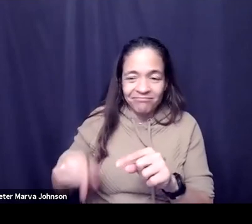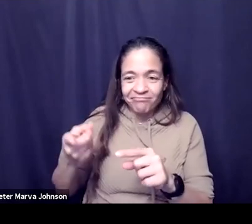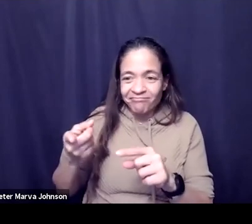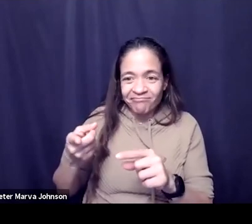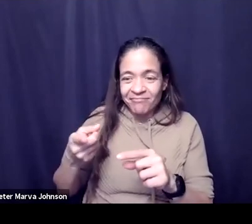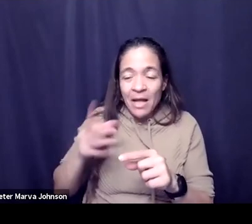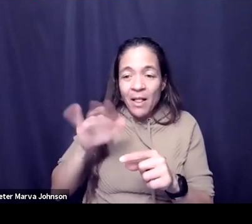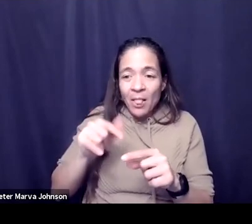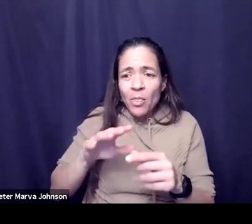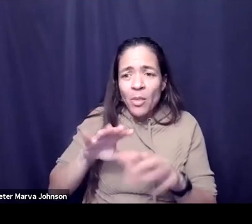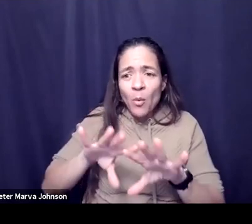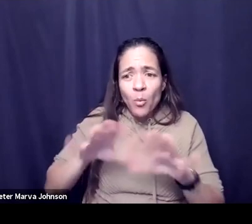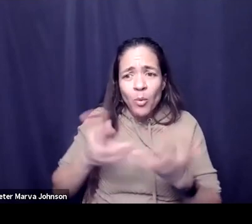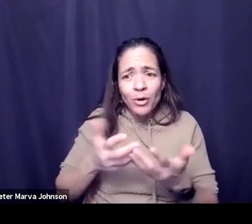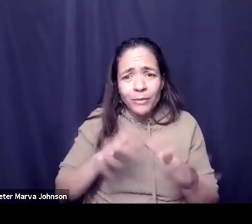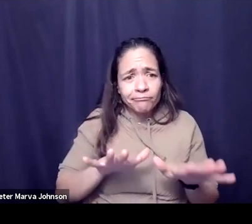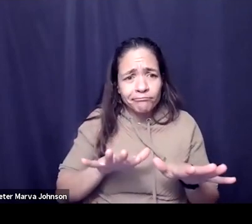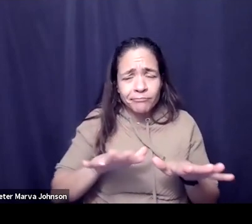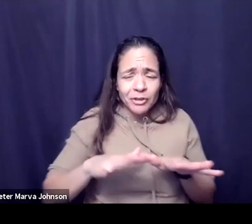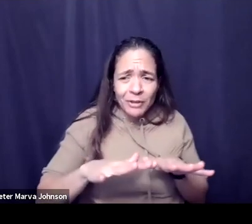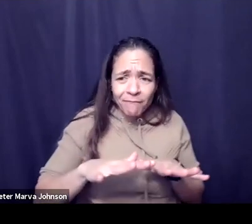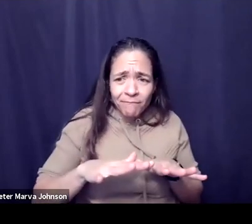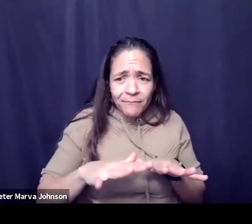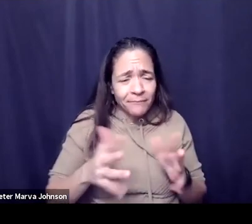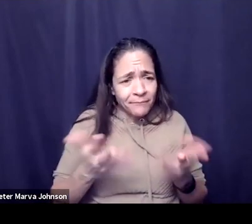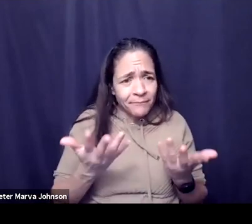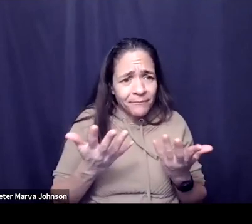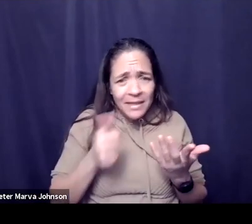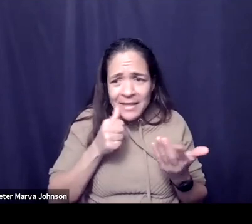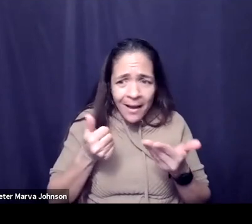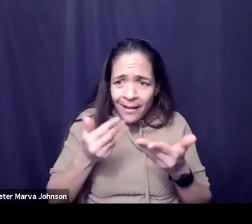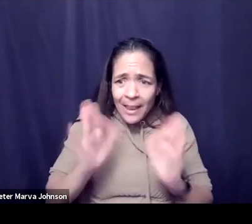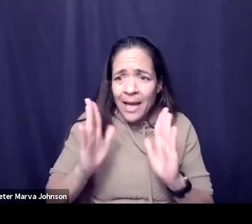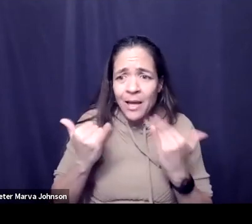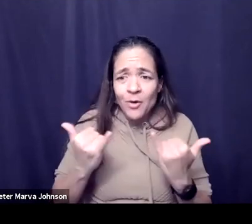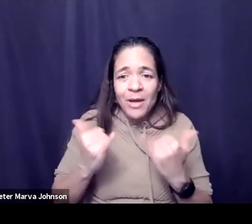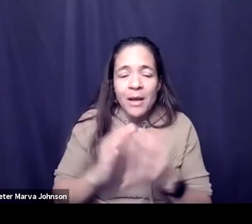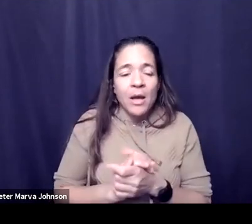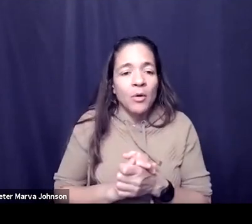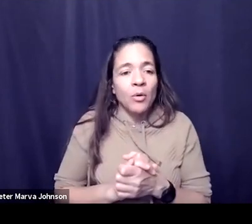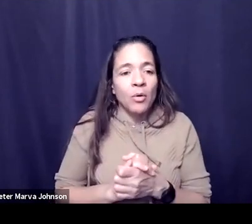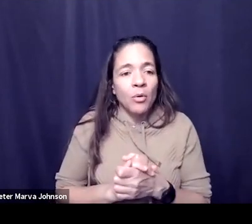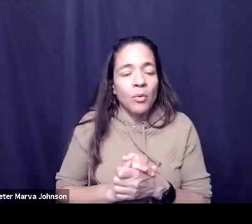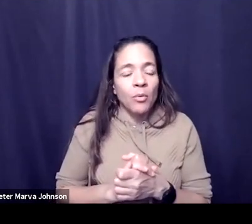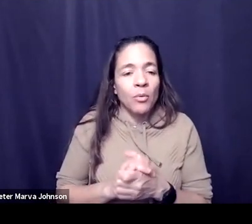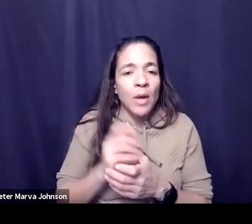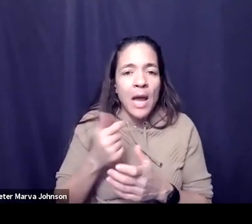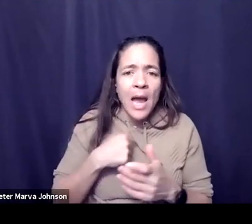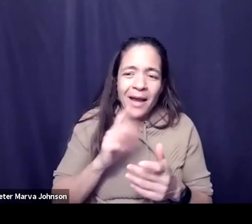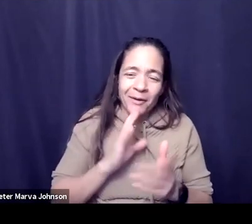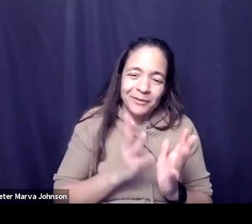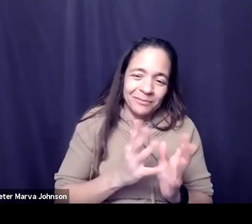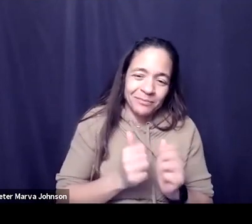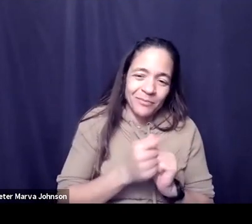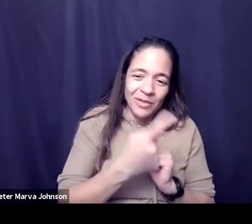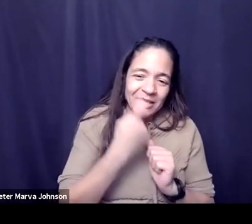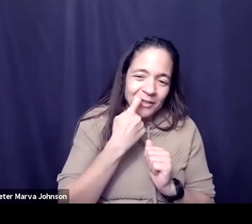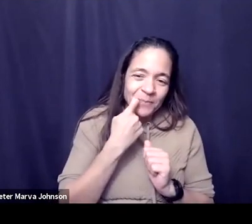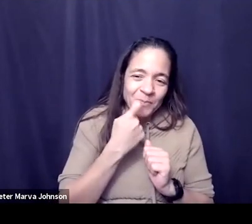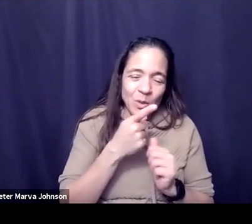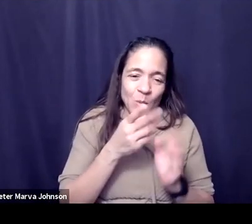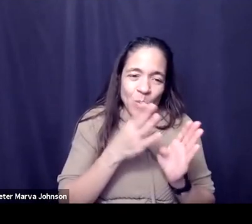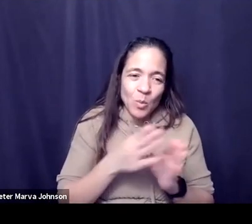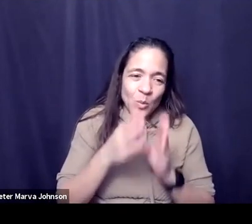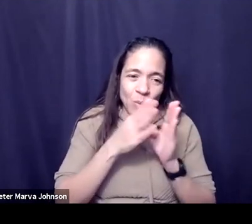has shifted or um you know there was a i was talking to an organizer who put on a